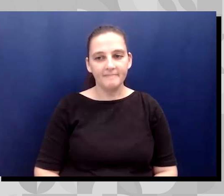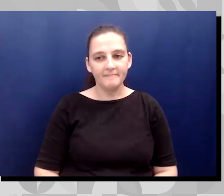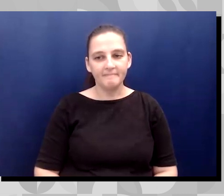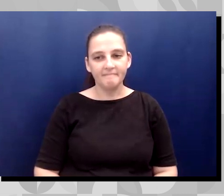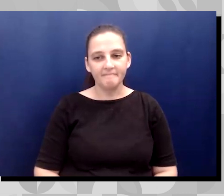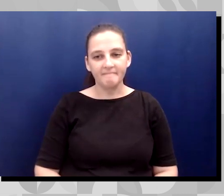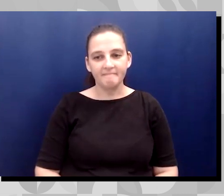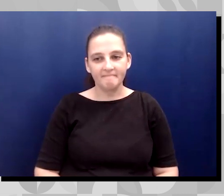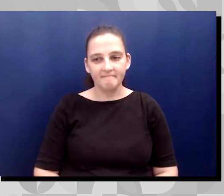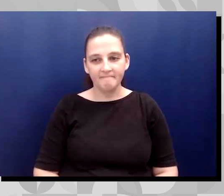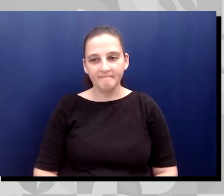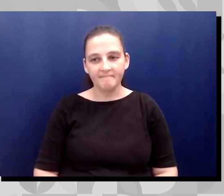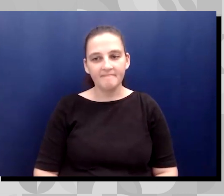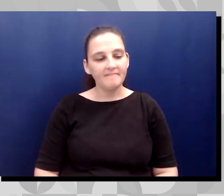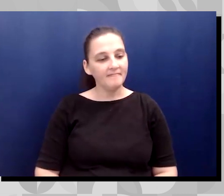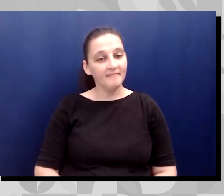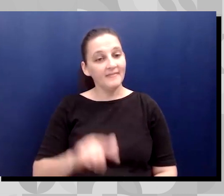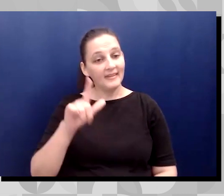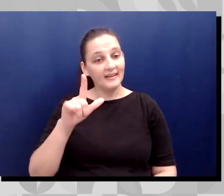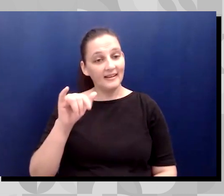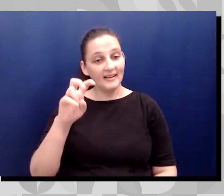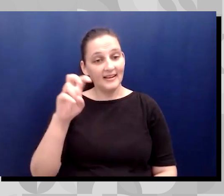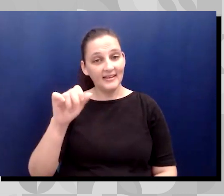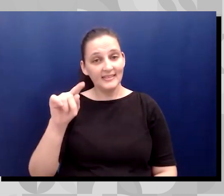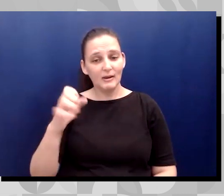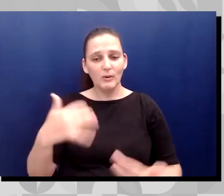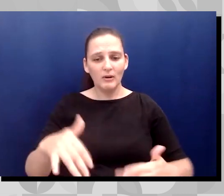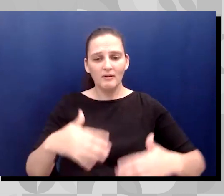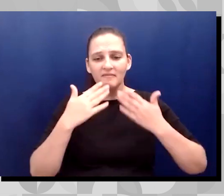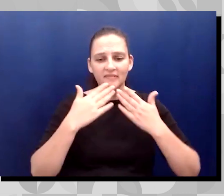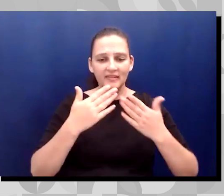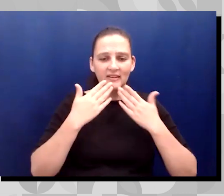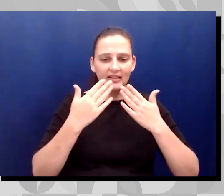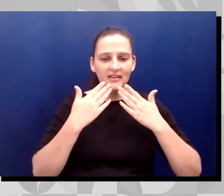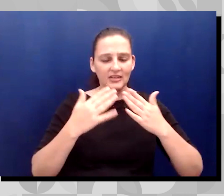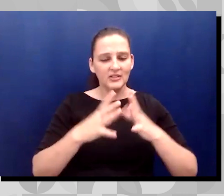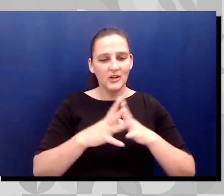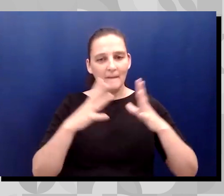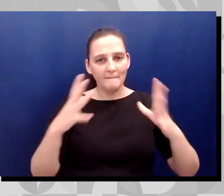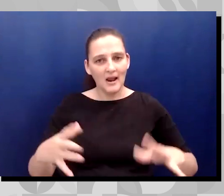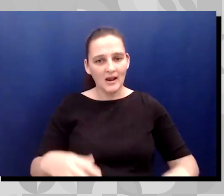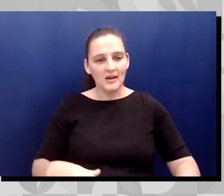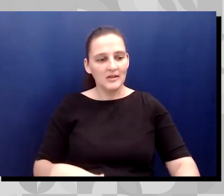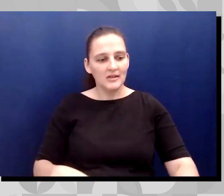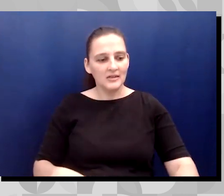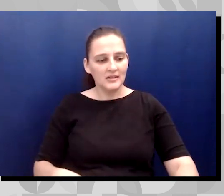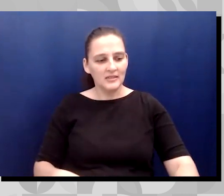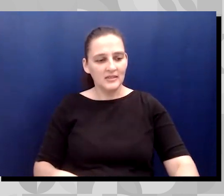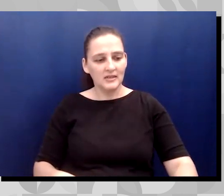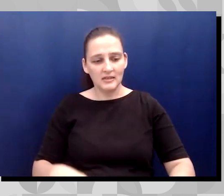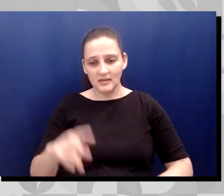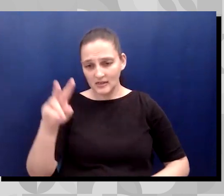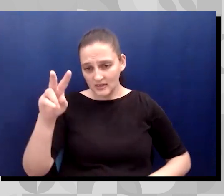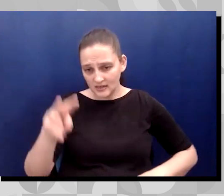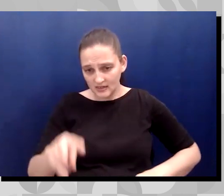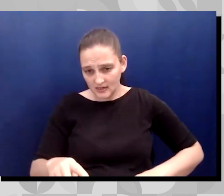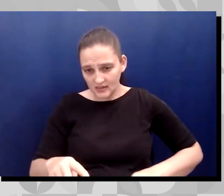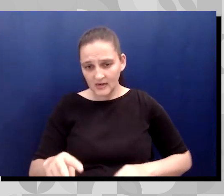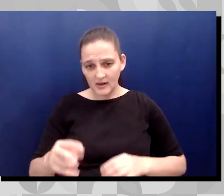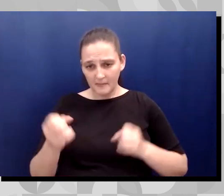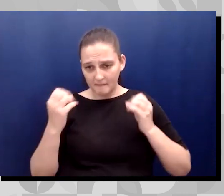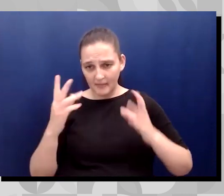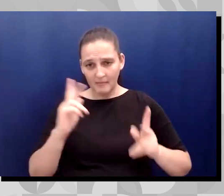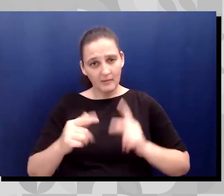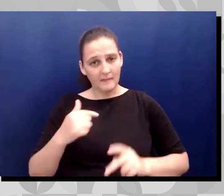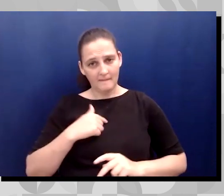Lisa, thank you. Thank you so much. It's looking like, and also me personally, we'll be reaching out to you to talk about